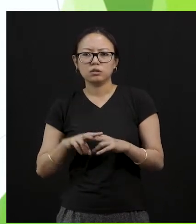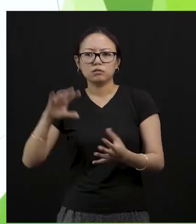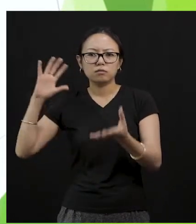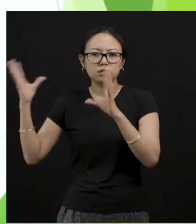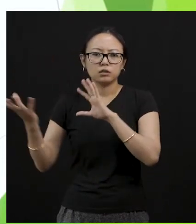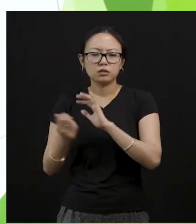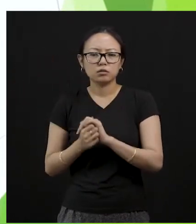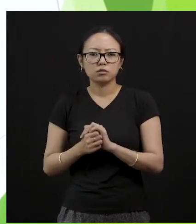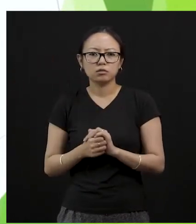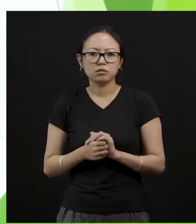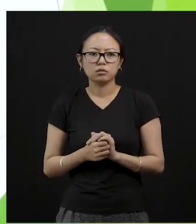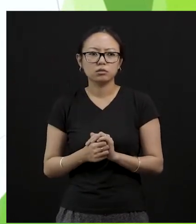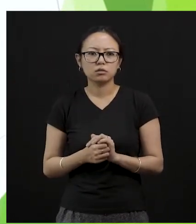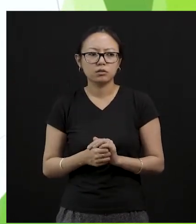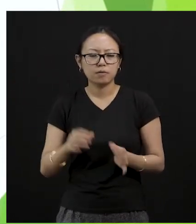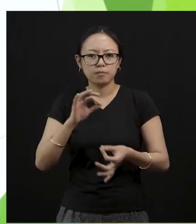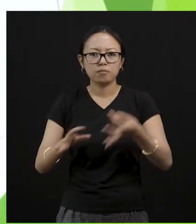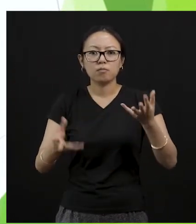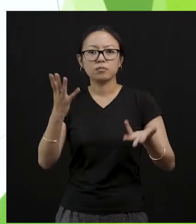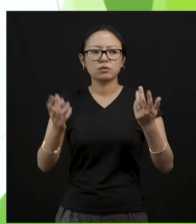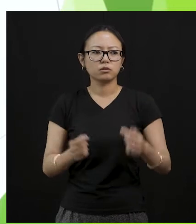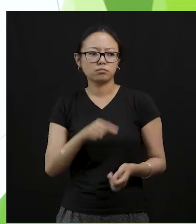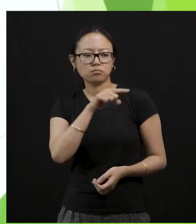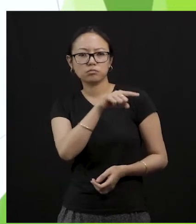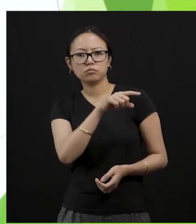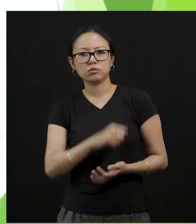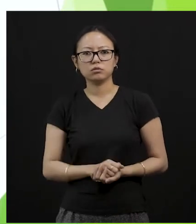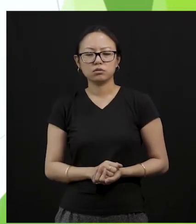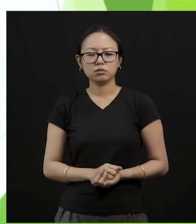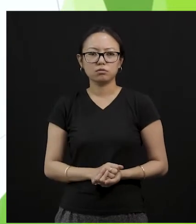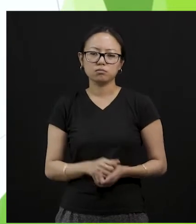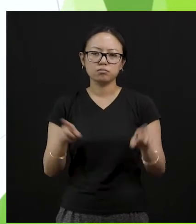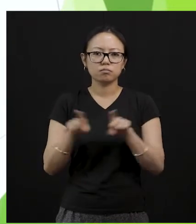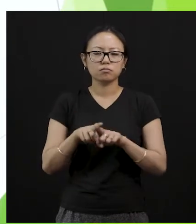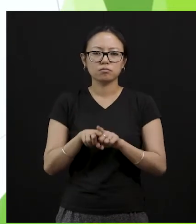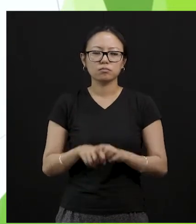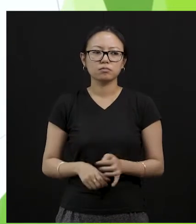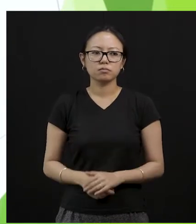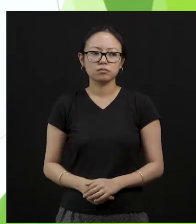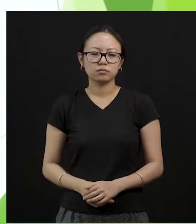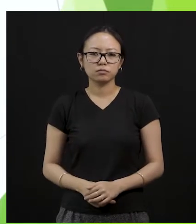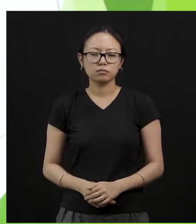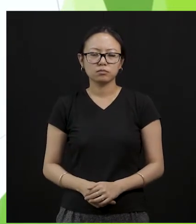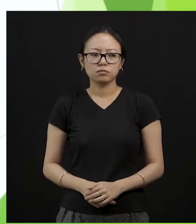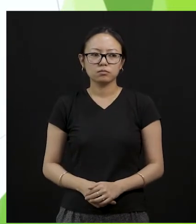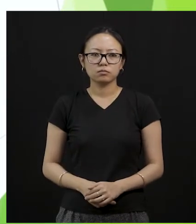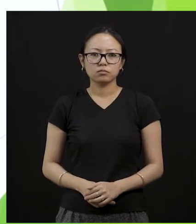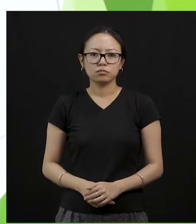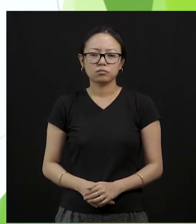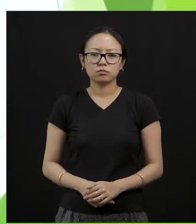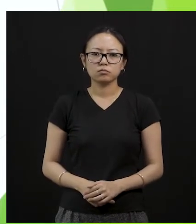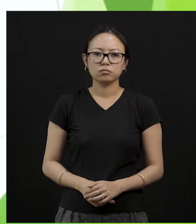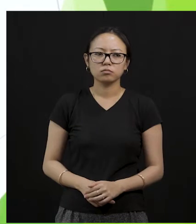gonna get burned. Now when I say our earth is gonna get burned it is related to global